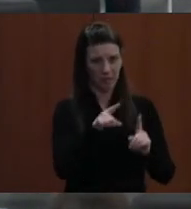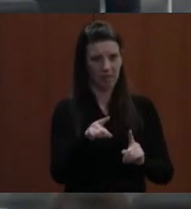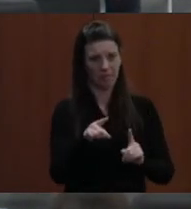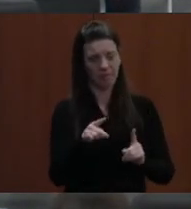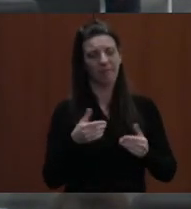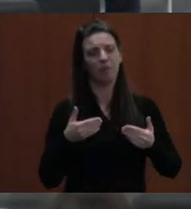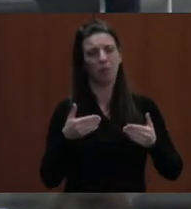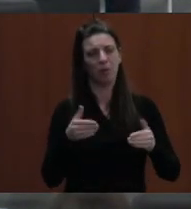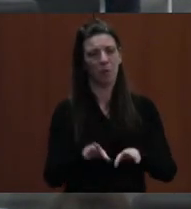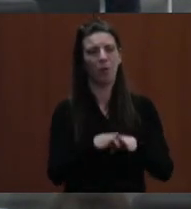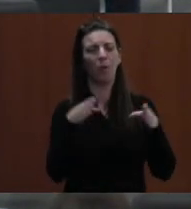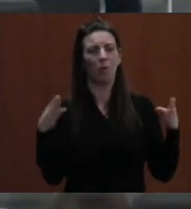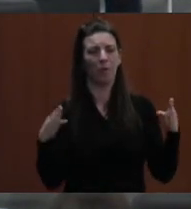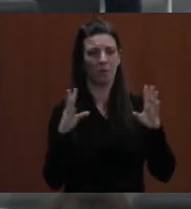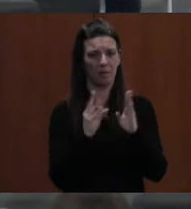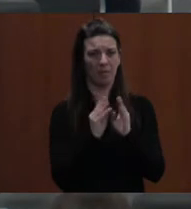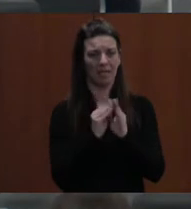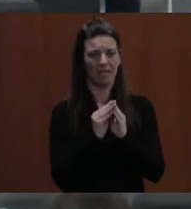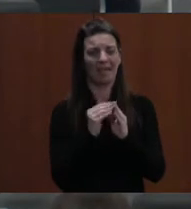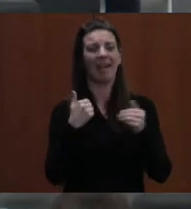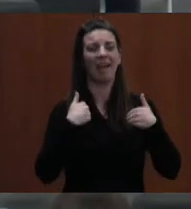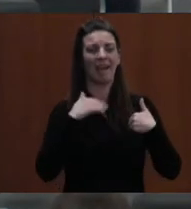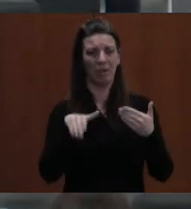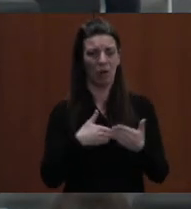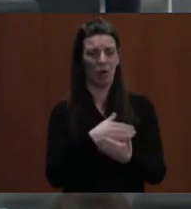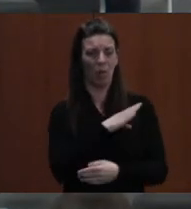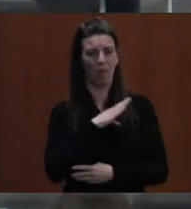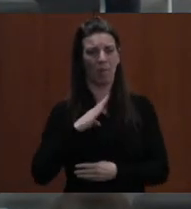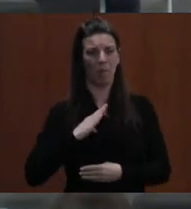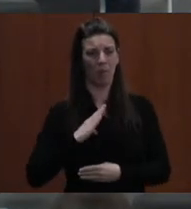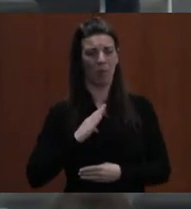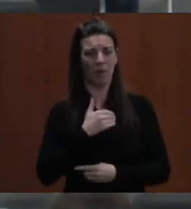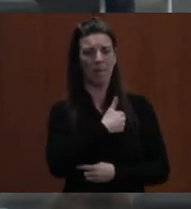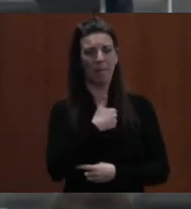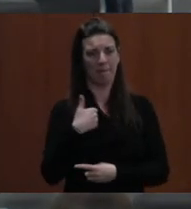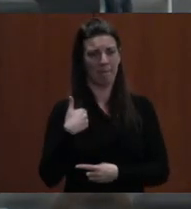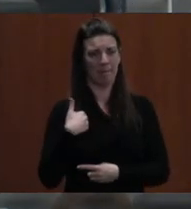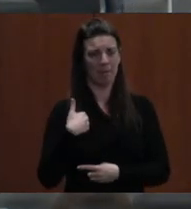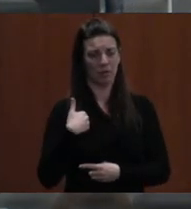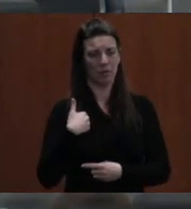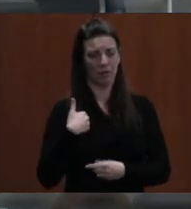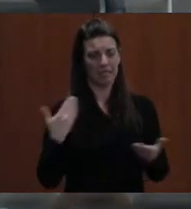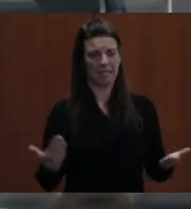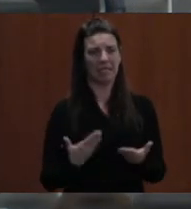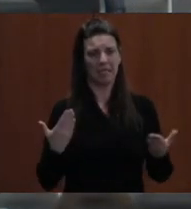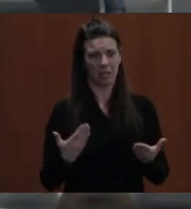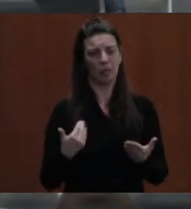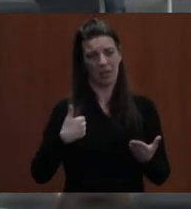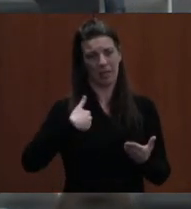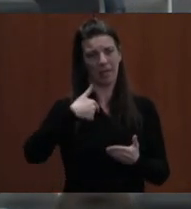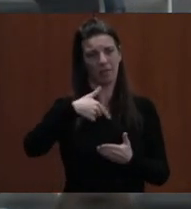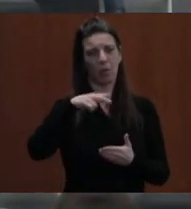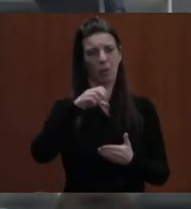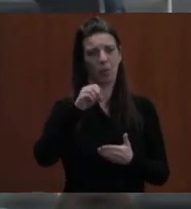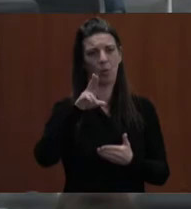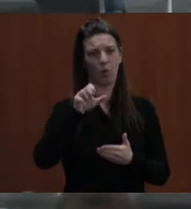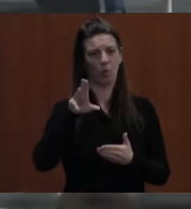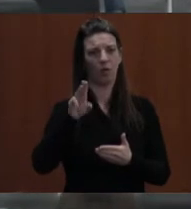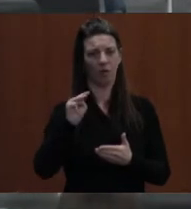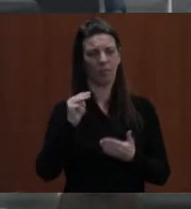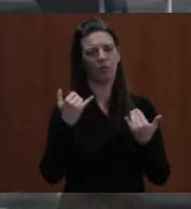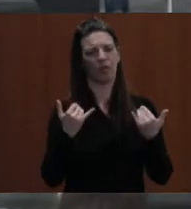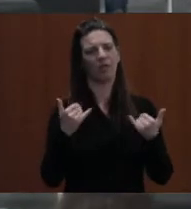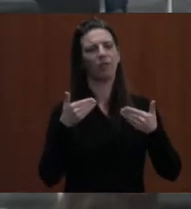meeting, and we have all board members present, so we do have a quorum. This time I invite you to stand with us